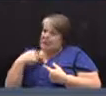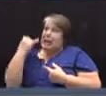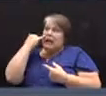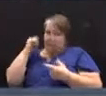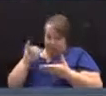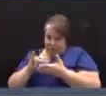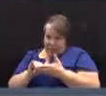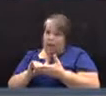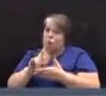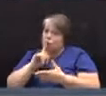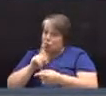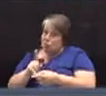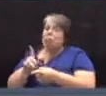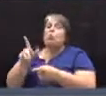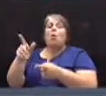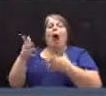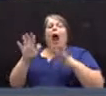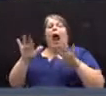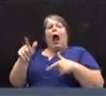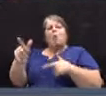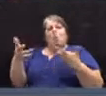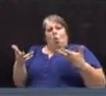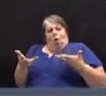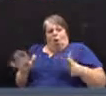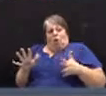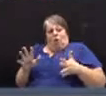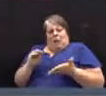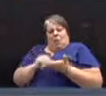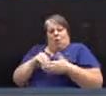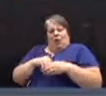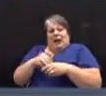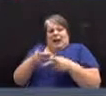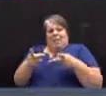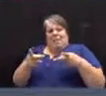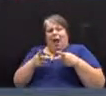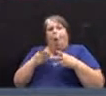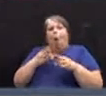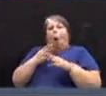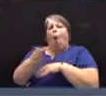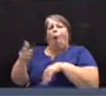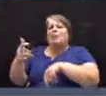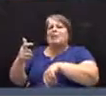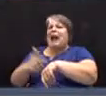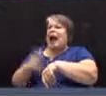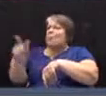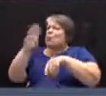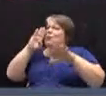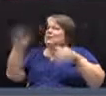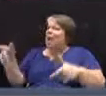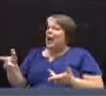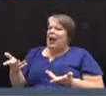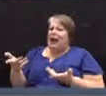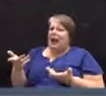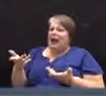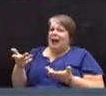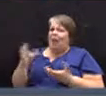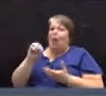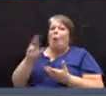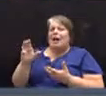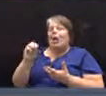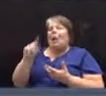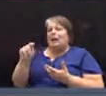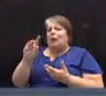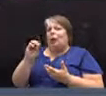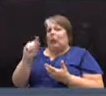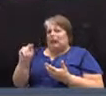automatically put into place the overtime that you expect? Is it not possible